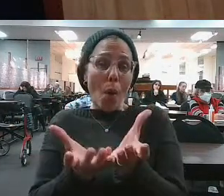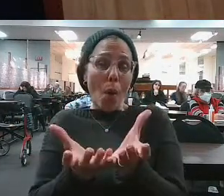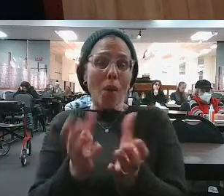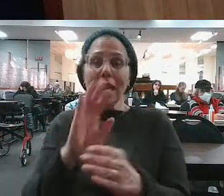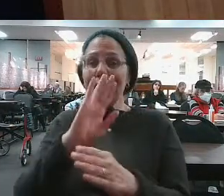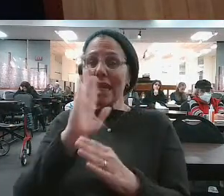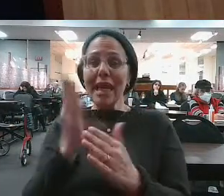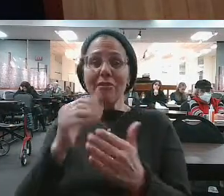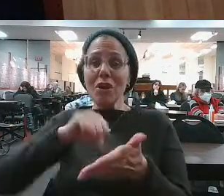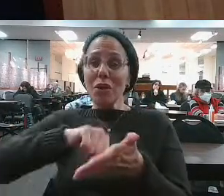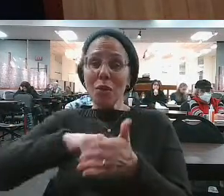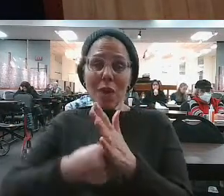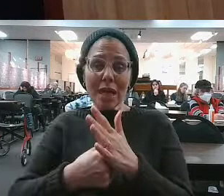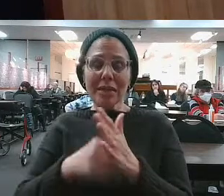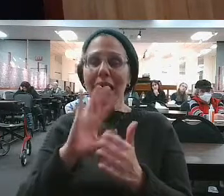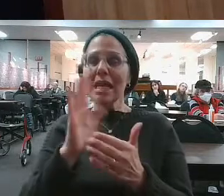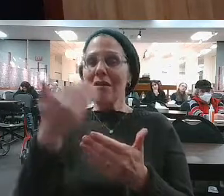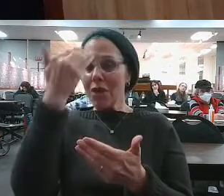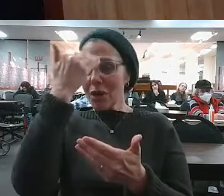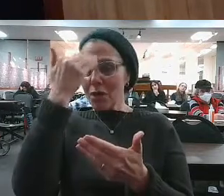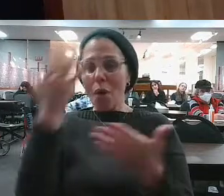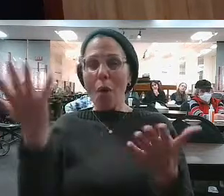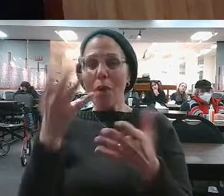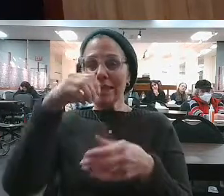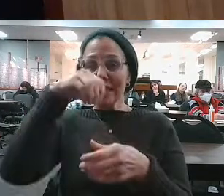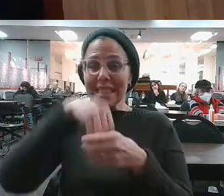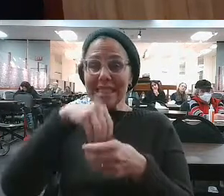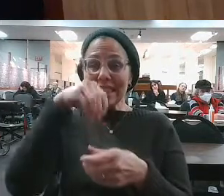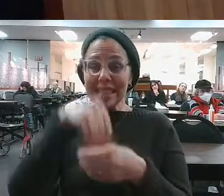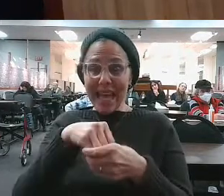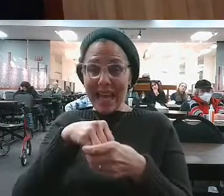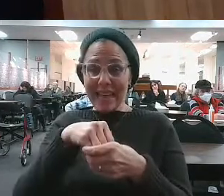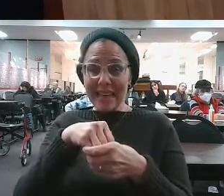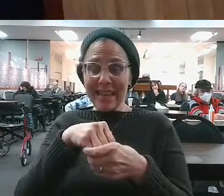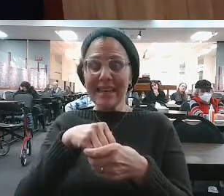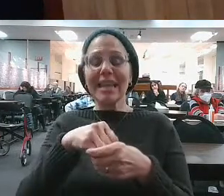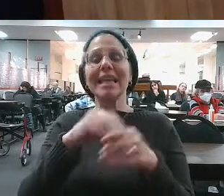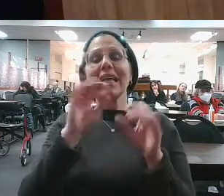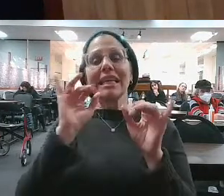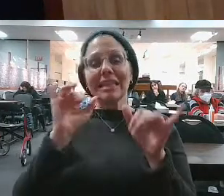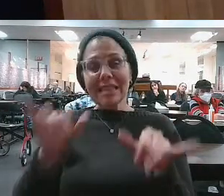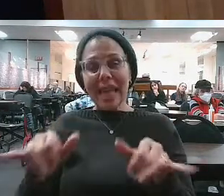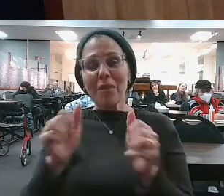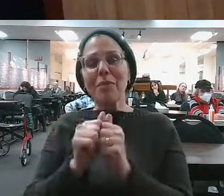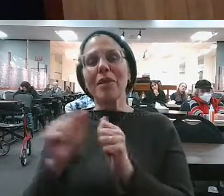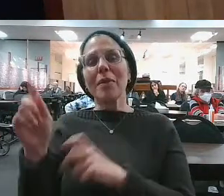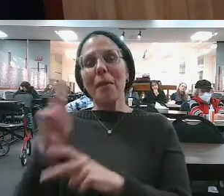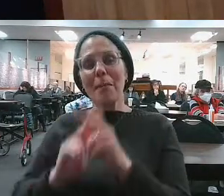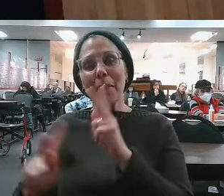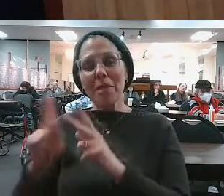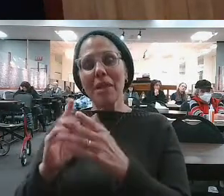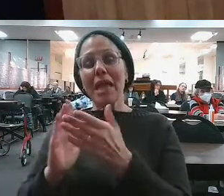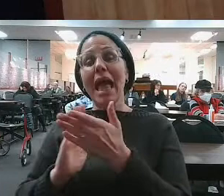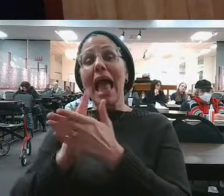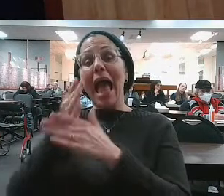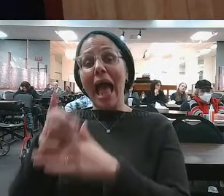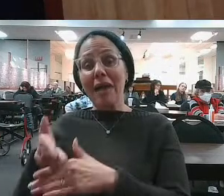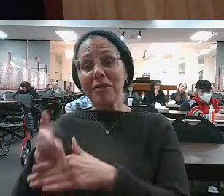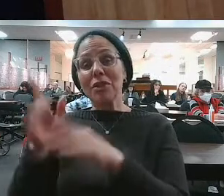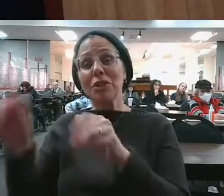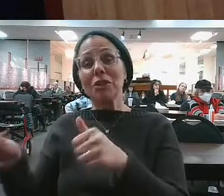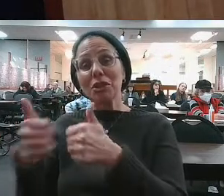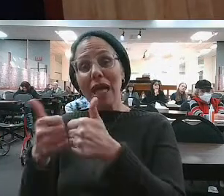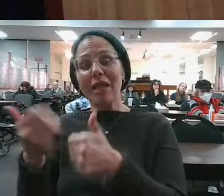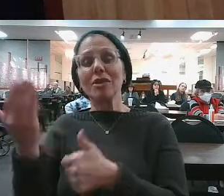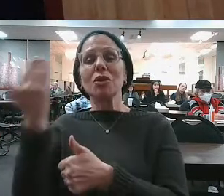what's contained inside. It's only when it's squeezed and when it's pressed and when it's crushed that you suddenly begin to discover